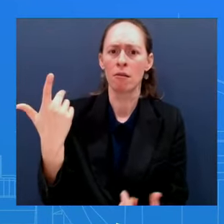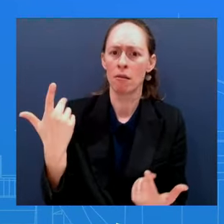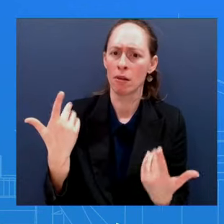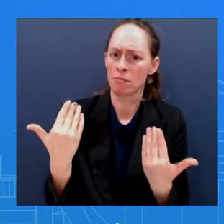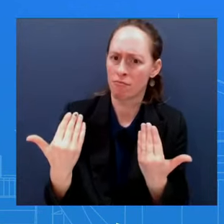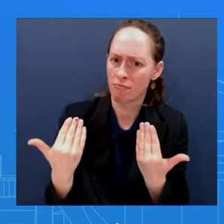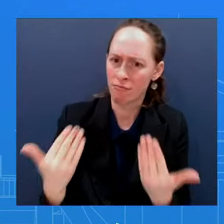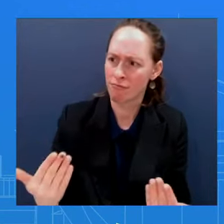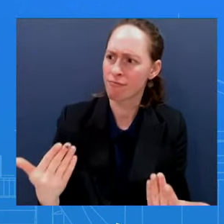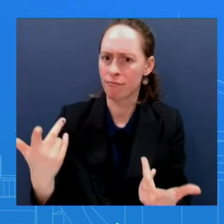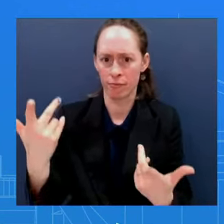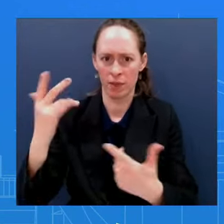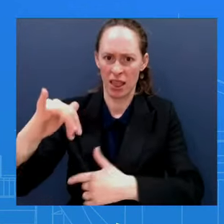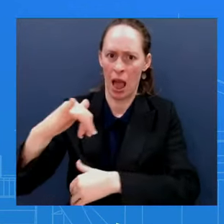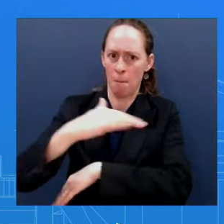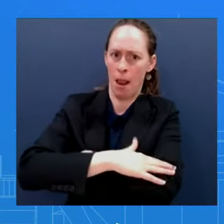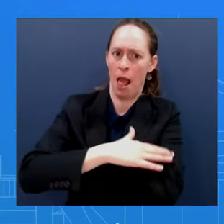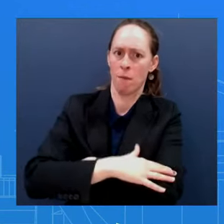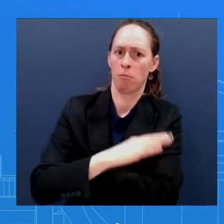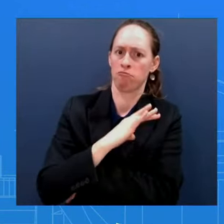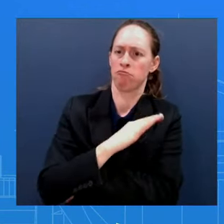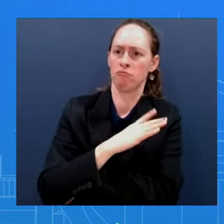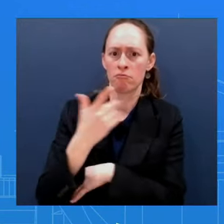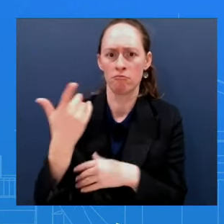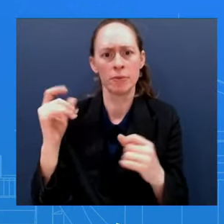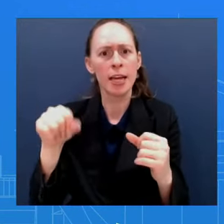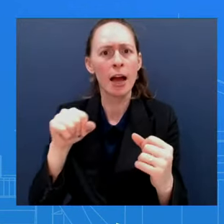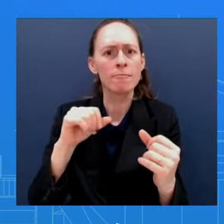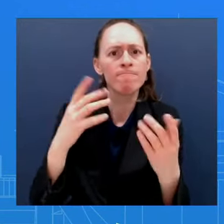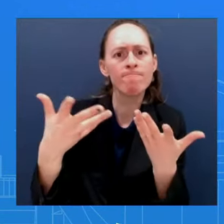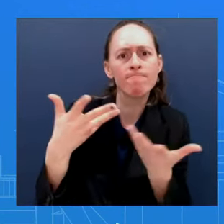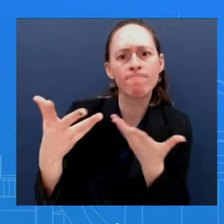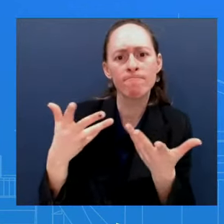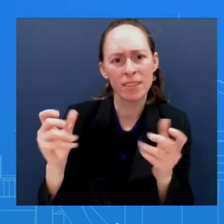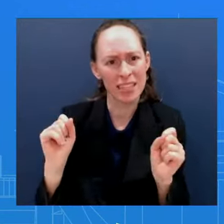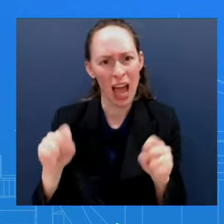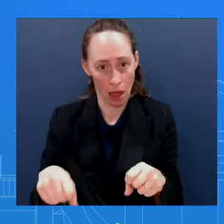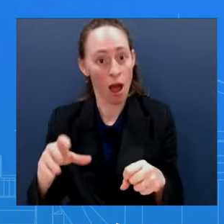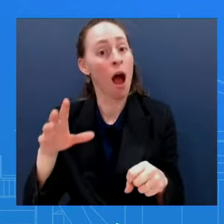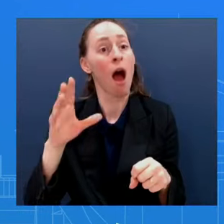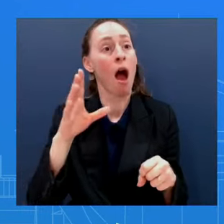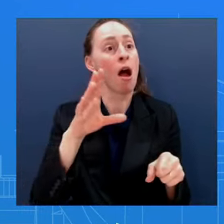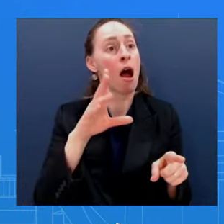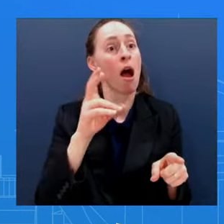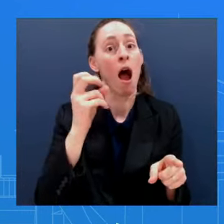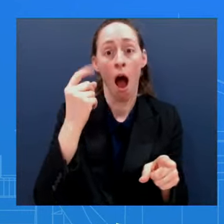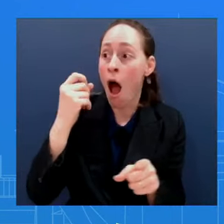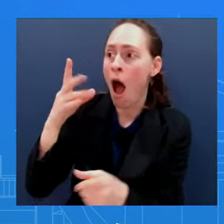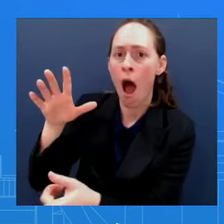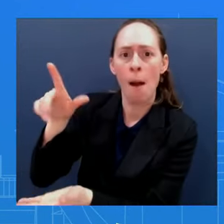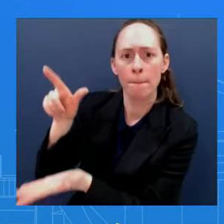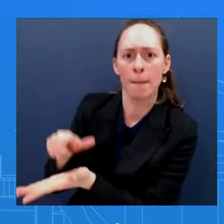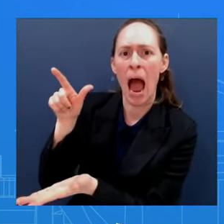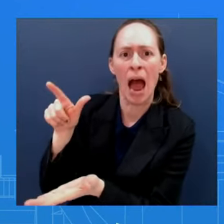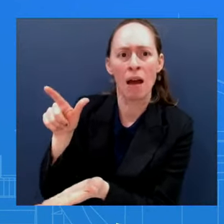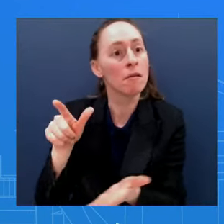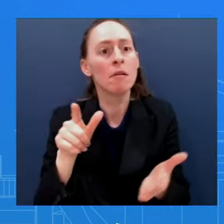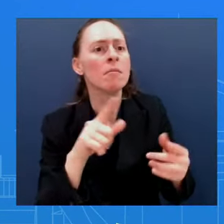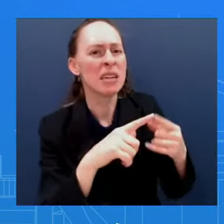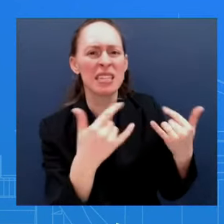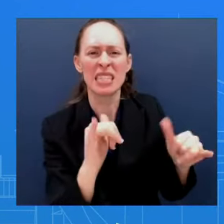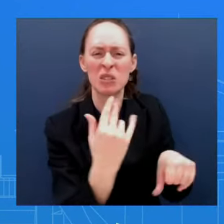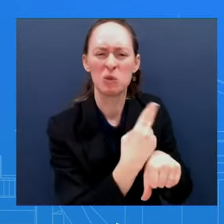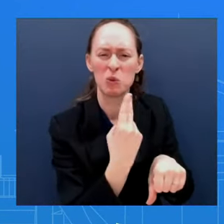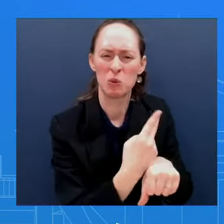ban I can only tell you that it's not allowed on government devices That policy remains the case And I just can't speak for the campaign of their decisions I